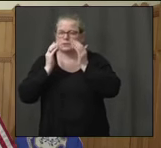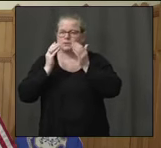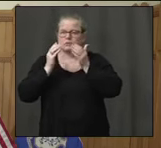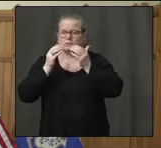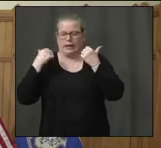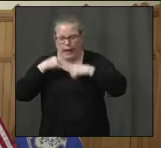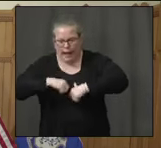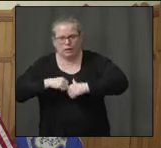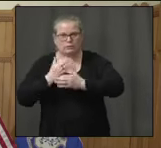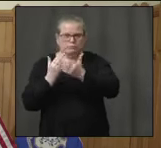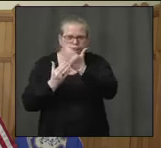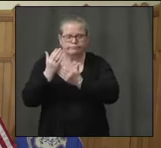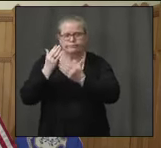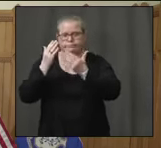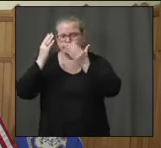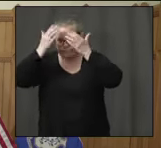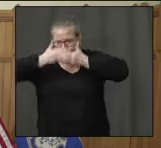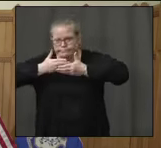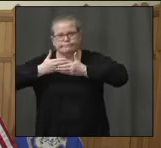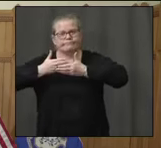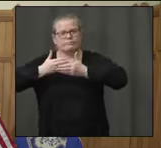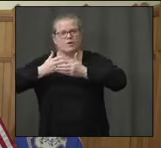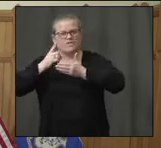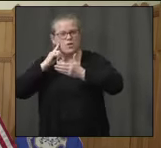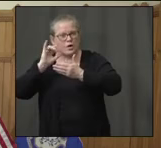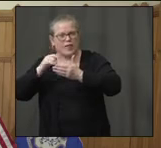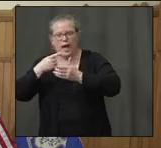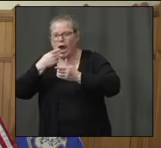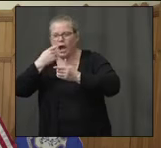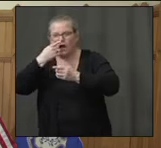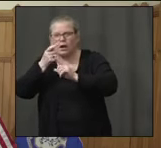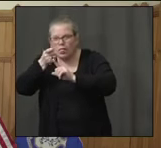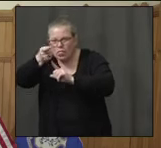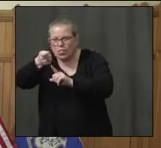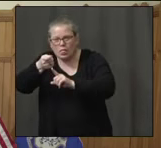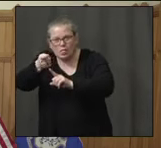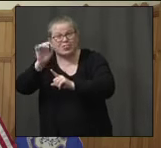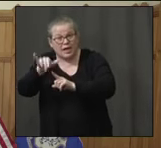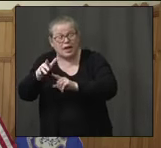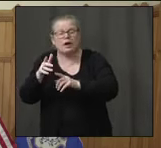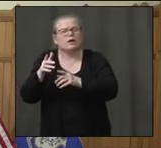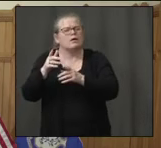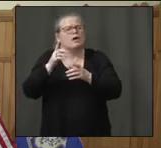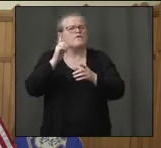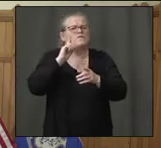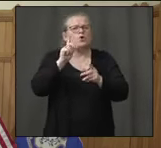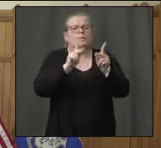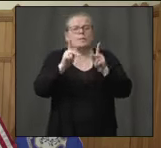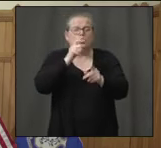What will be the protocol for people drawing blood to do the antibody test?